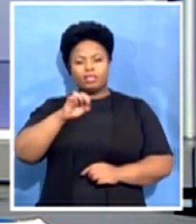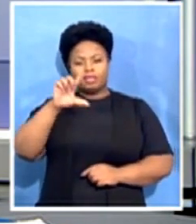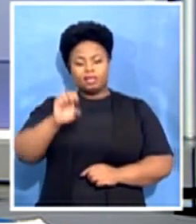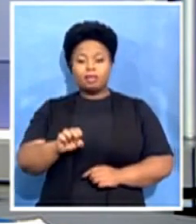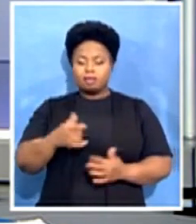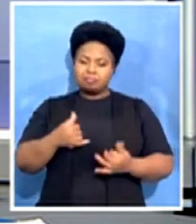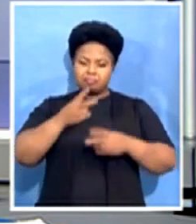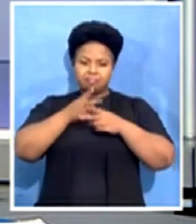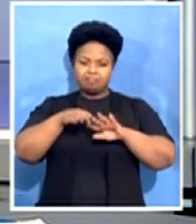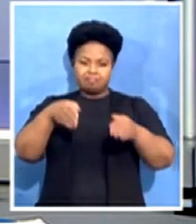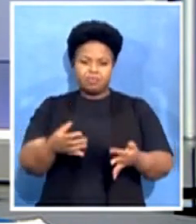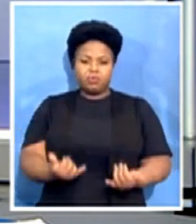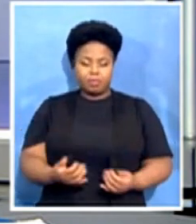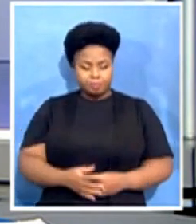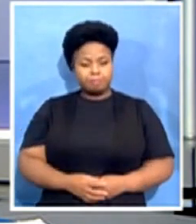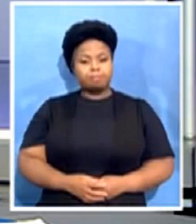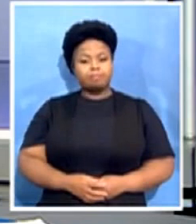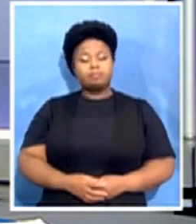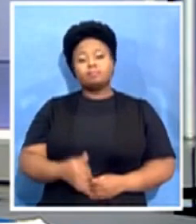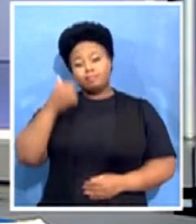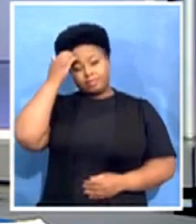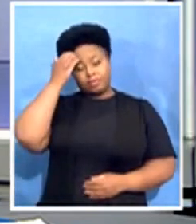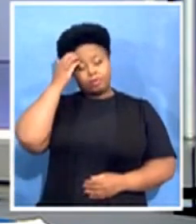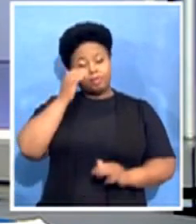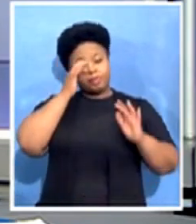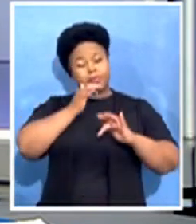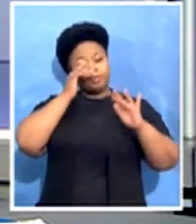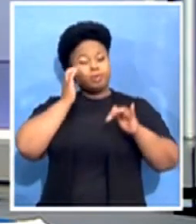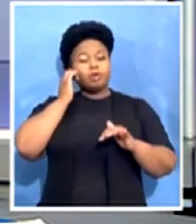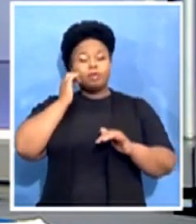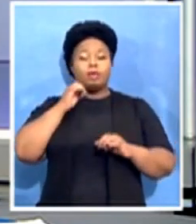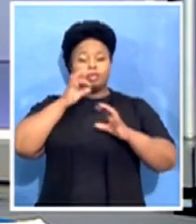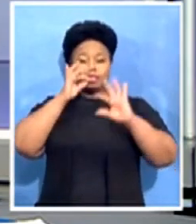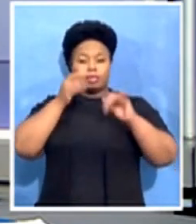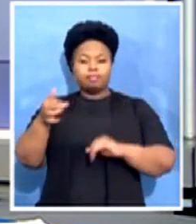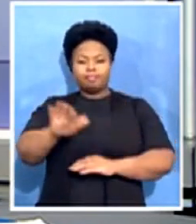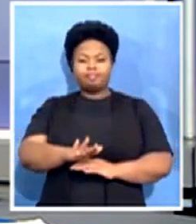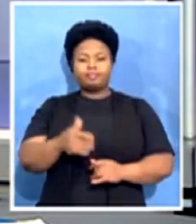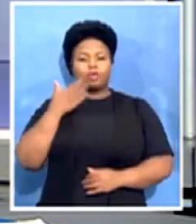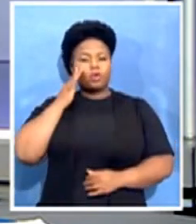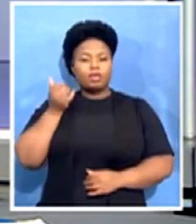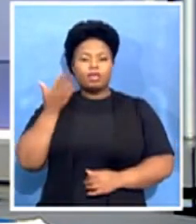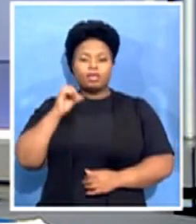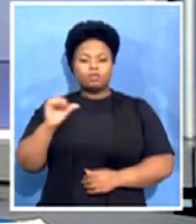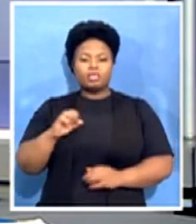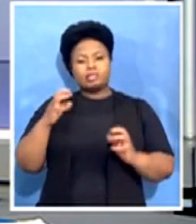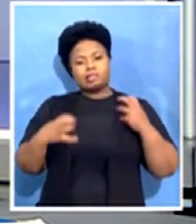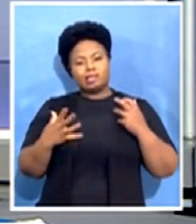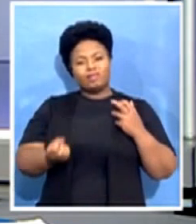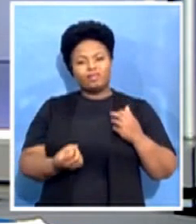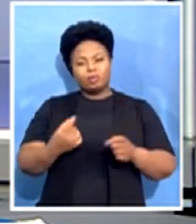legendary jazz and opera icon passed away last week from stroke-related complications at the age of 63.